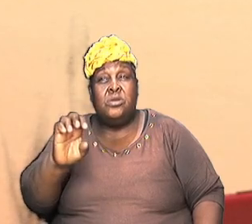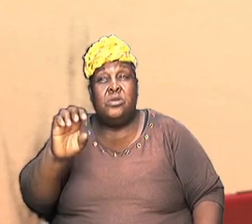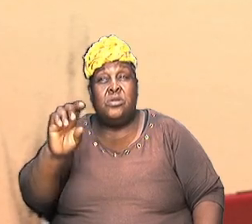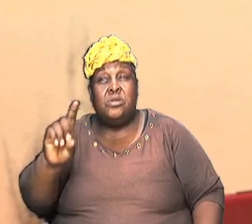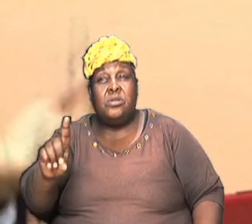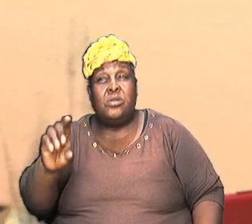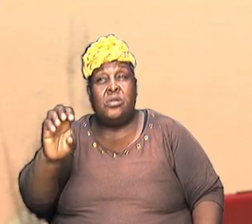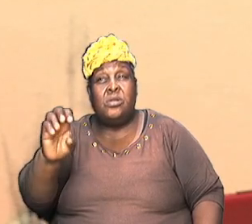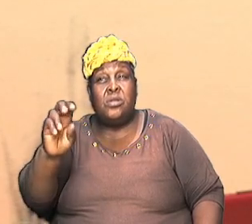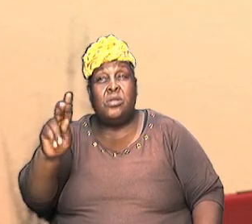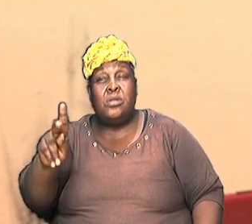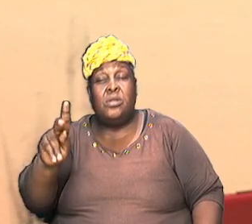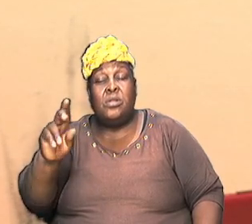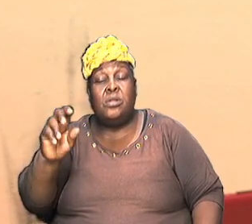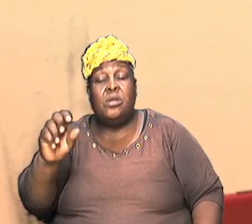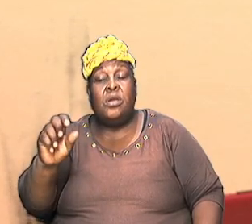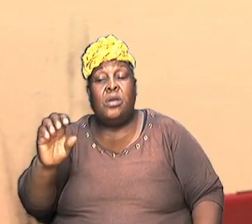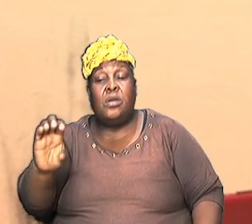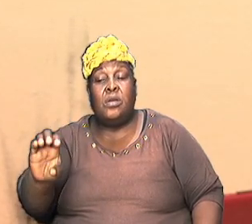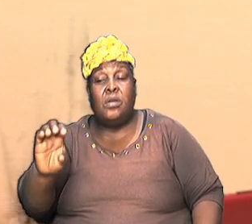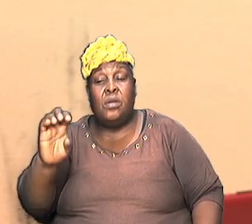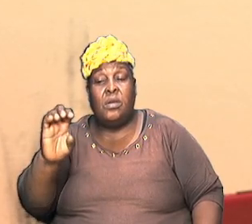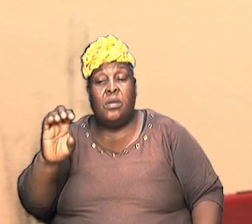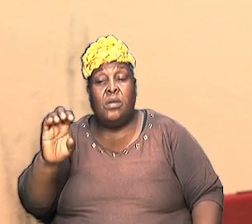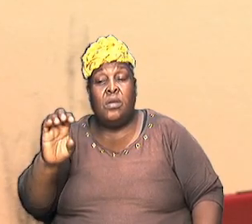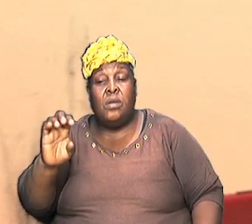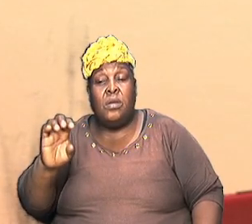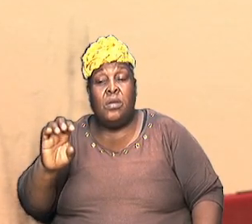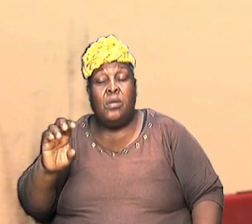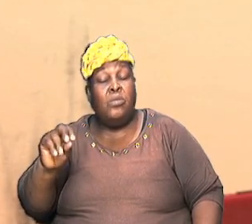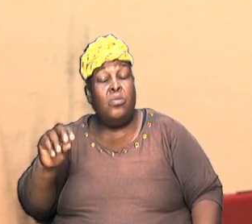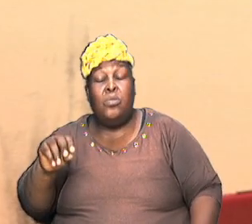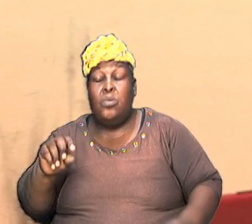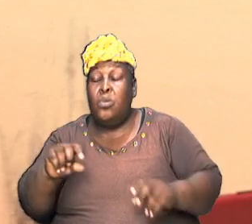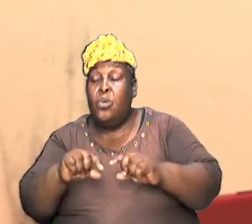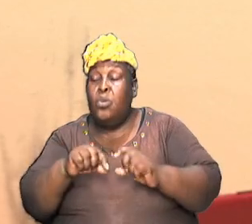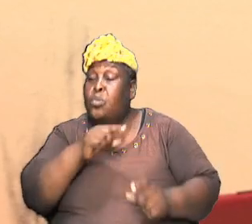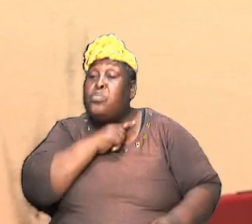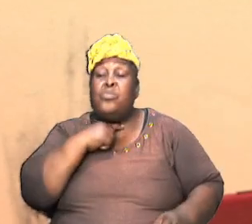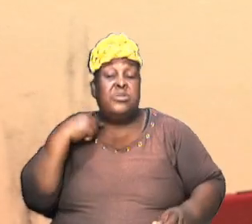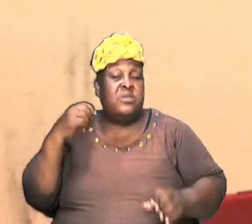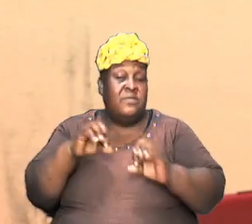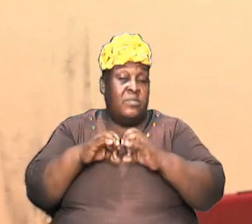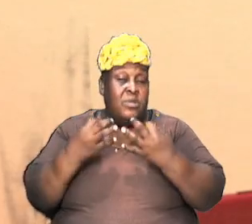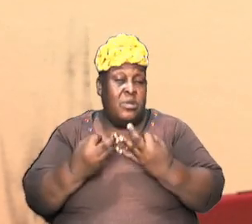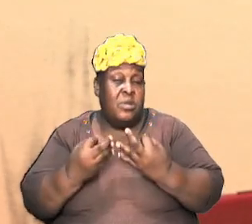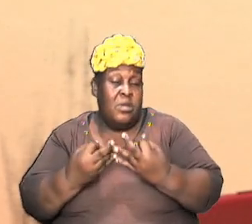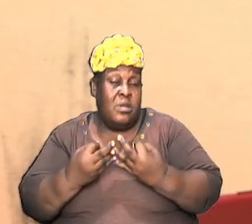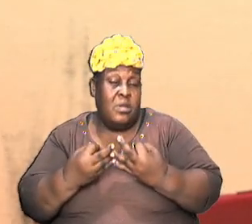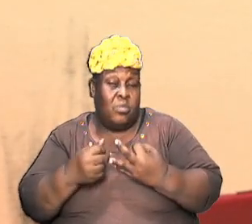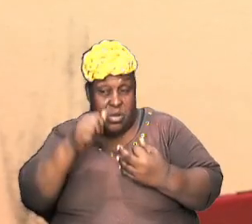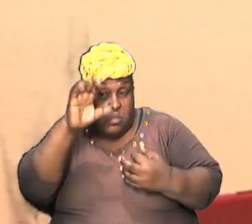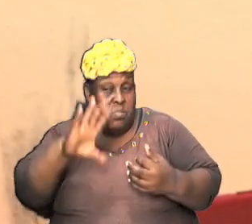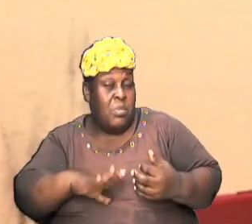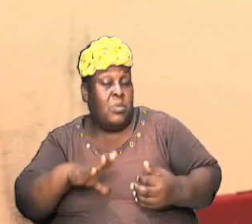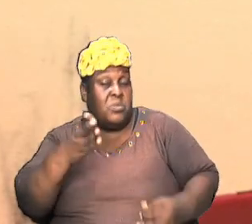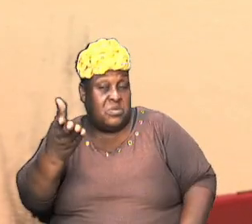there was no priestly tribe and yet Melchizedek was there but hold on